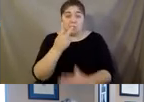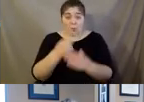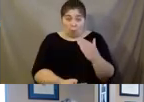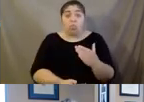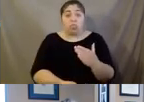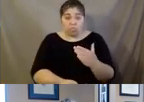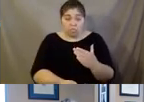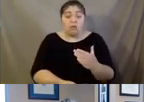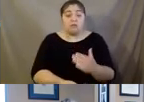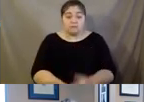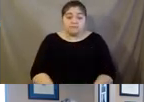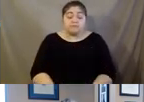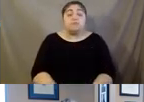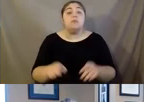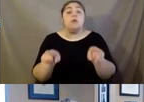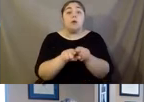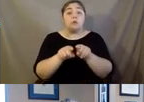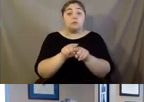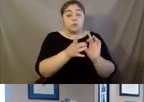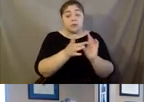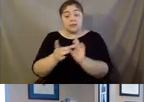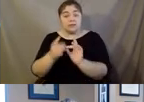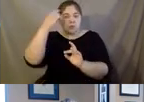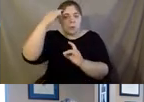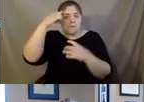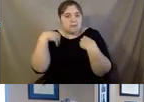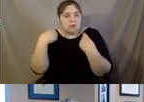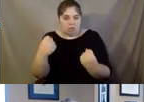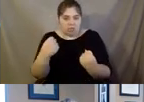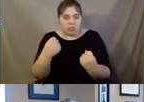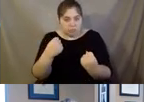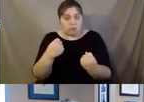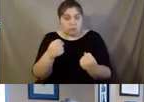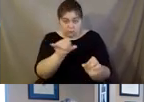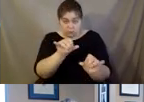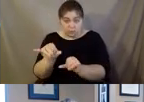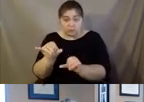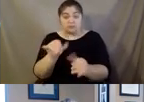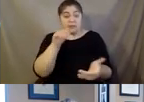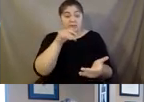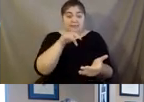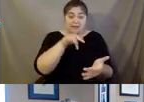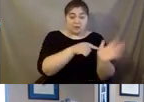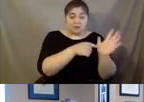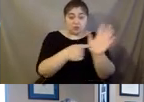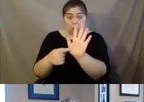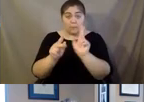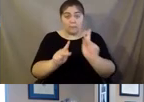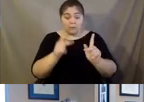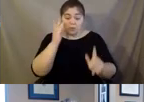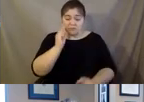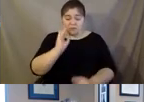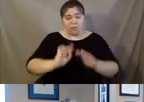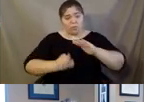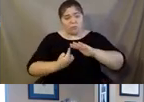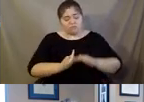It's also connected to our mental health and wellness. So studies show that people who experience loneliness have a